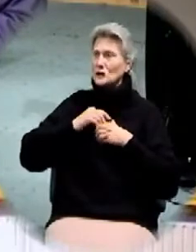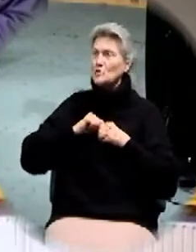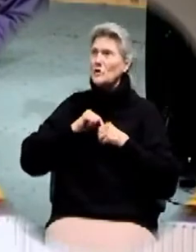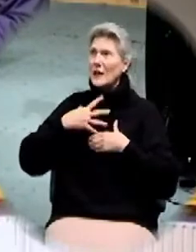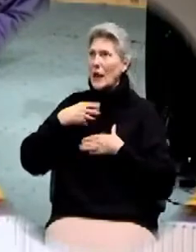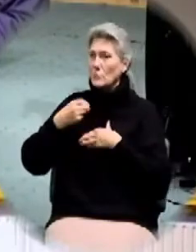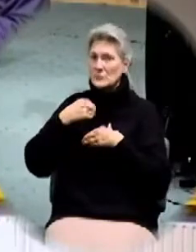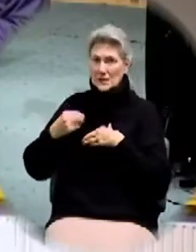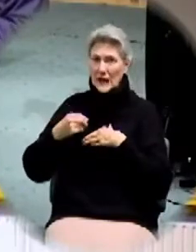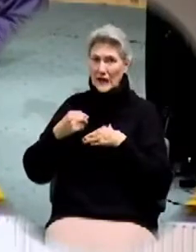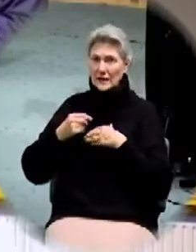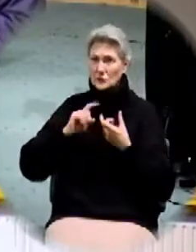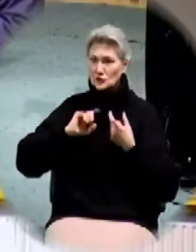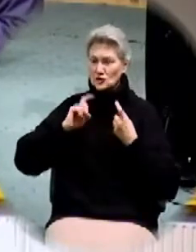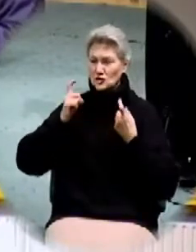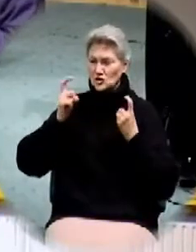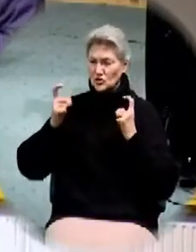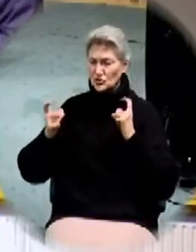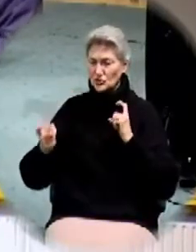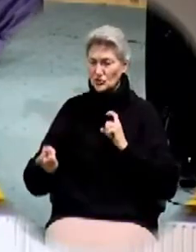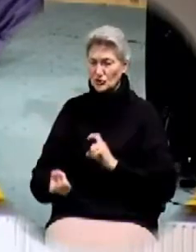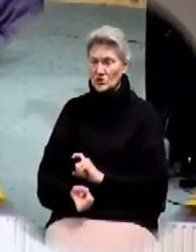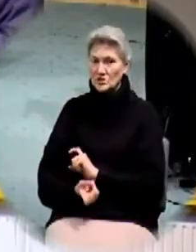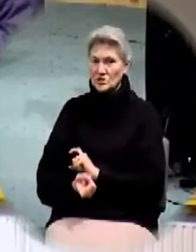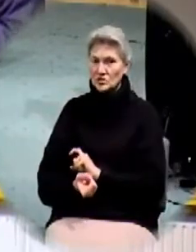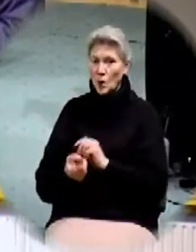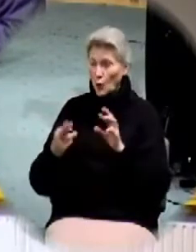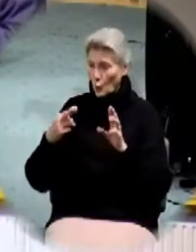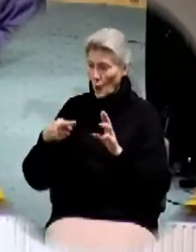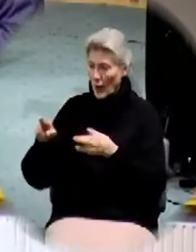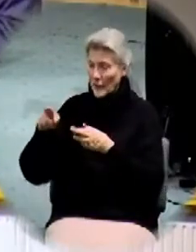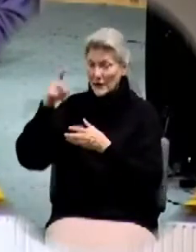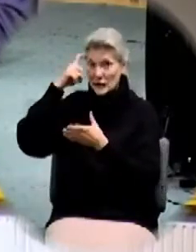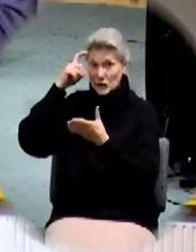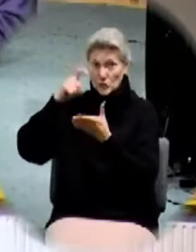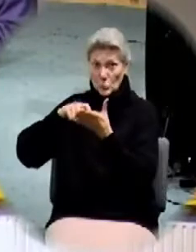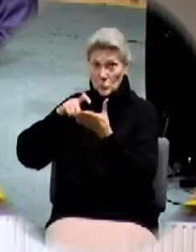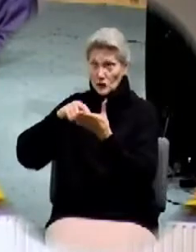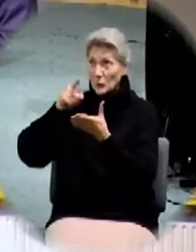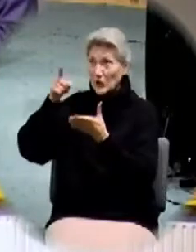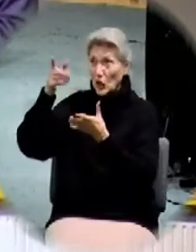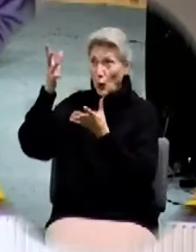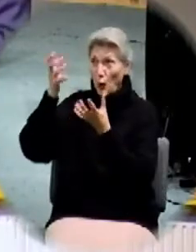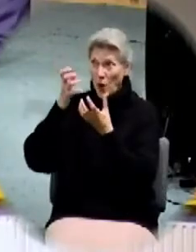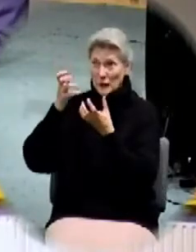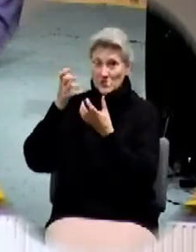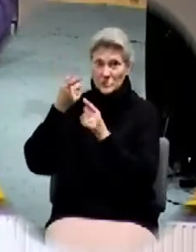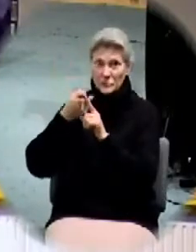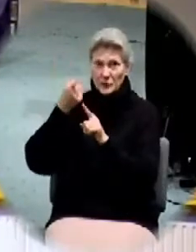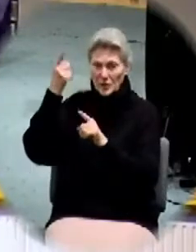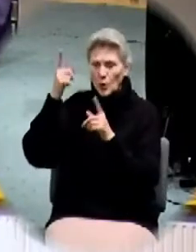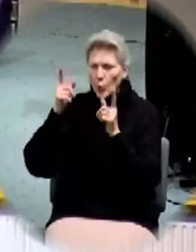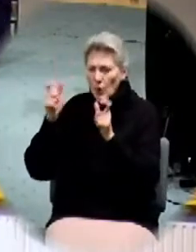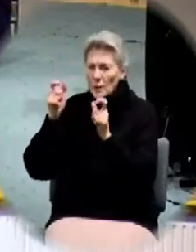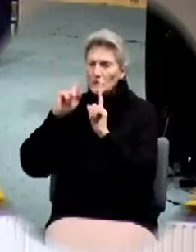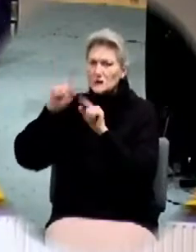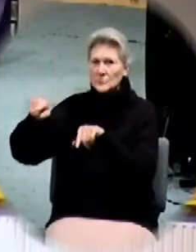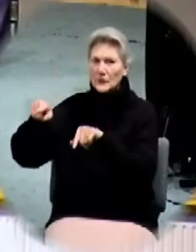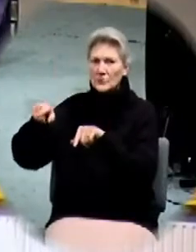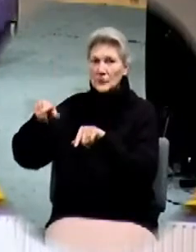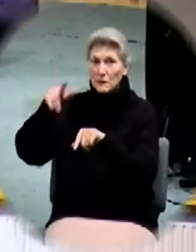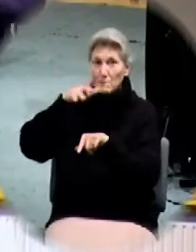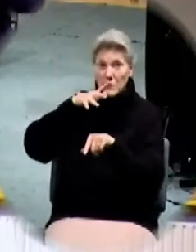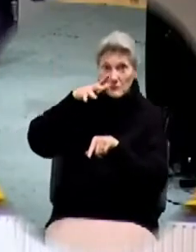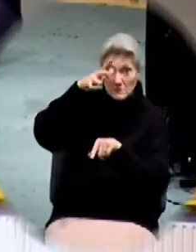he wants from you and quickly respond to it can I tell you that again readily recognize what he wants from you and quickly respond to it mom and